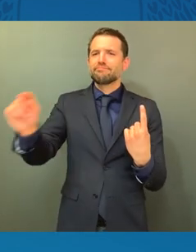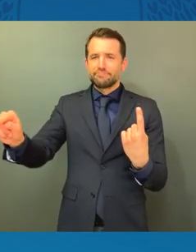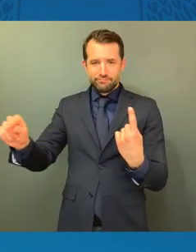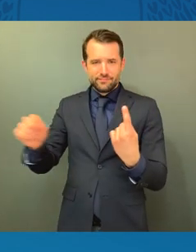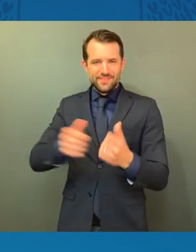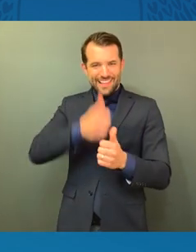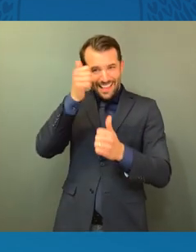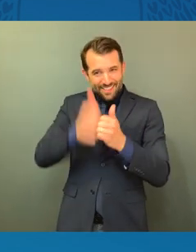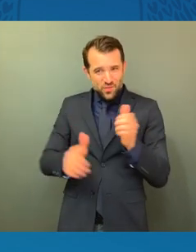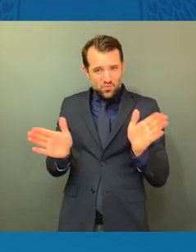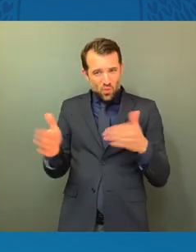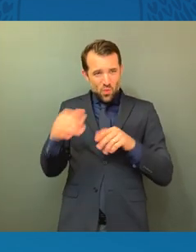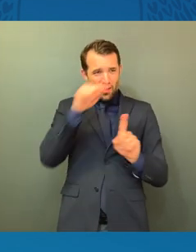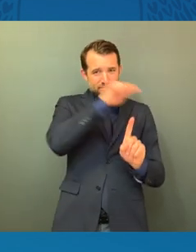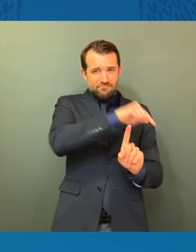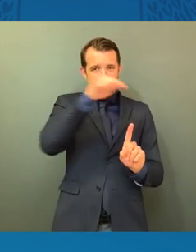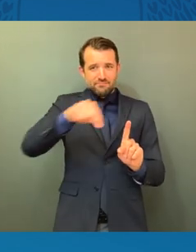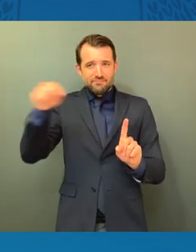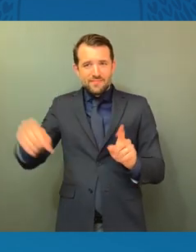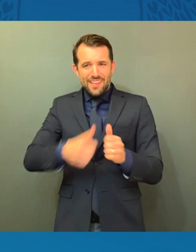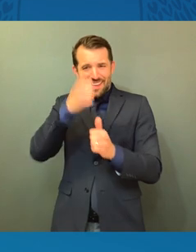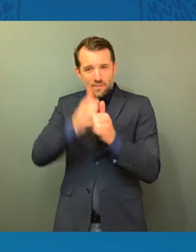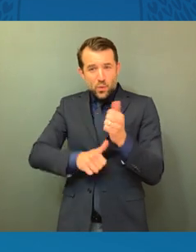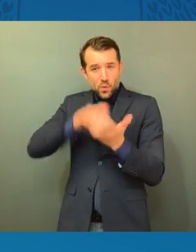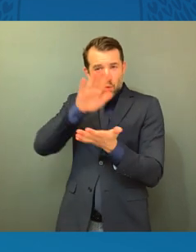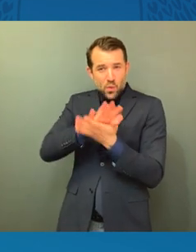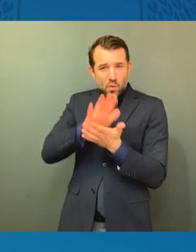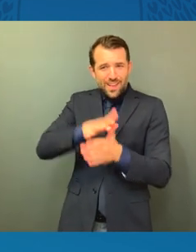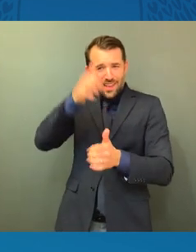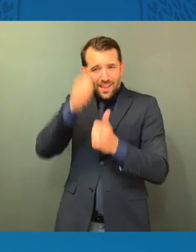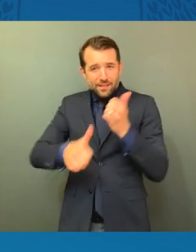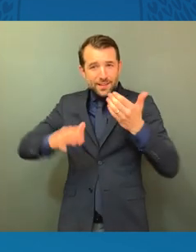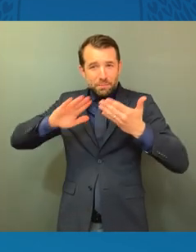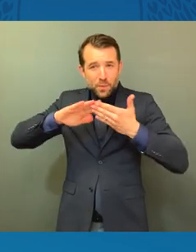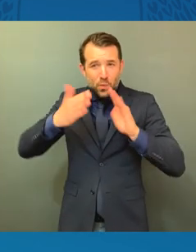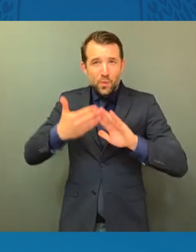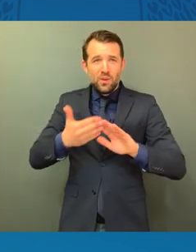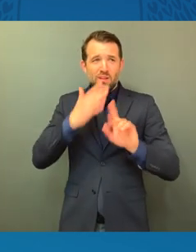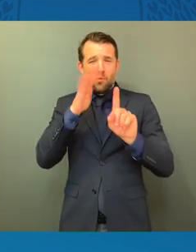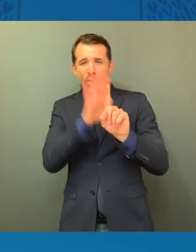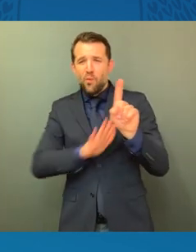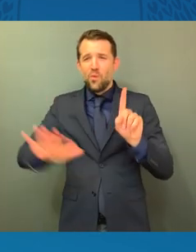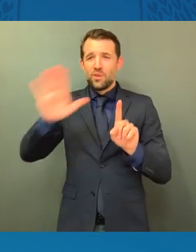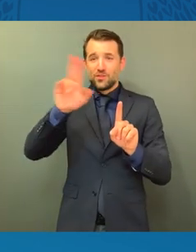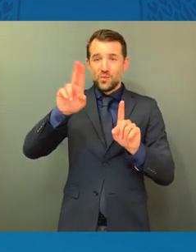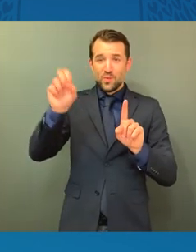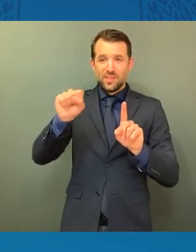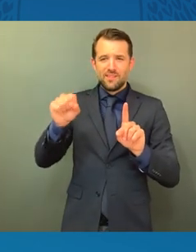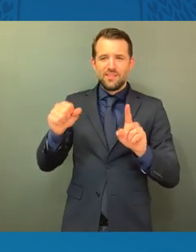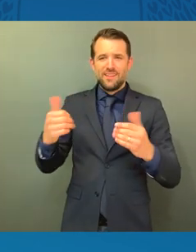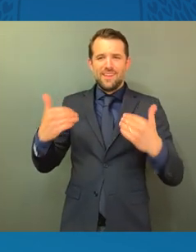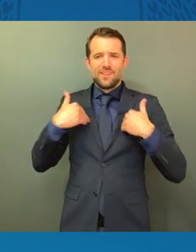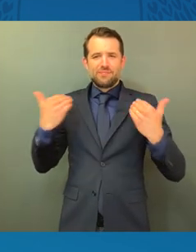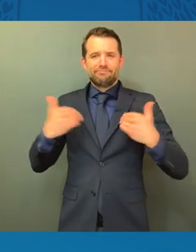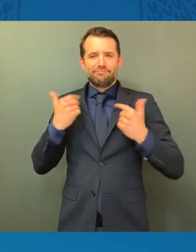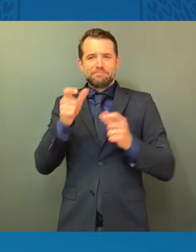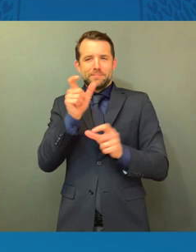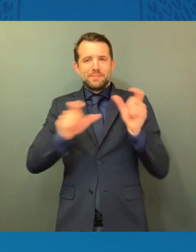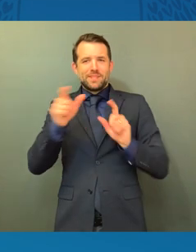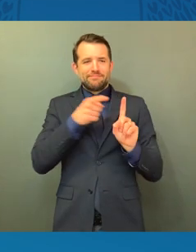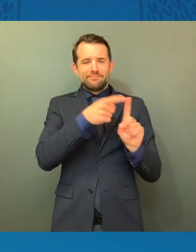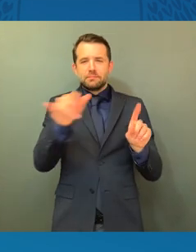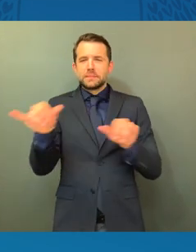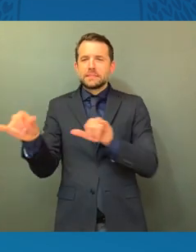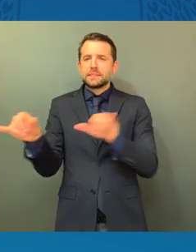in every community of our nation, there are young people like Galia, like these young leaders behind